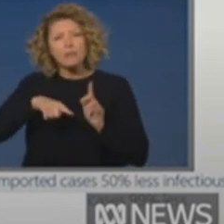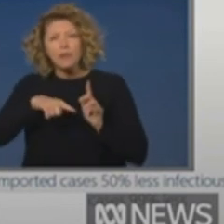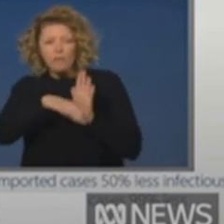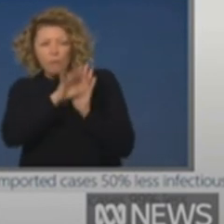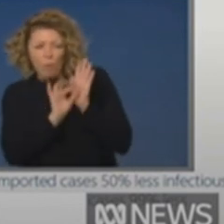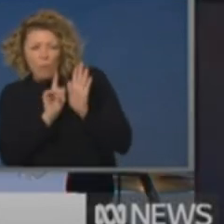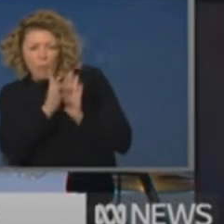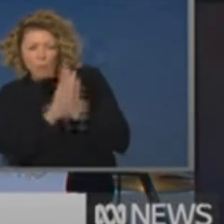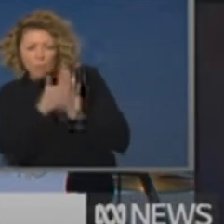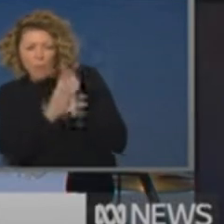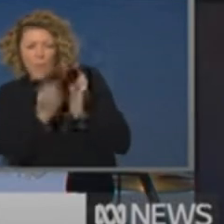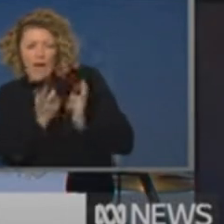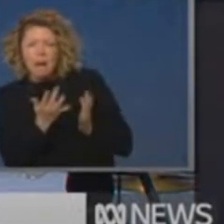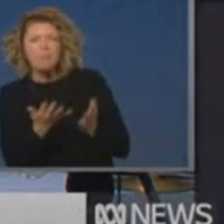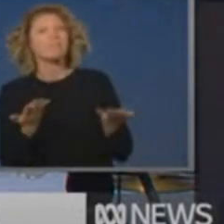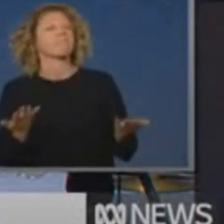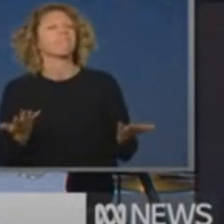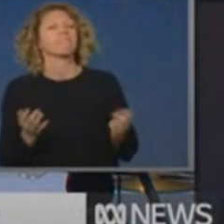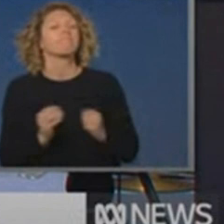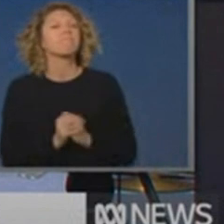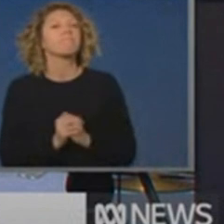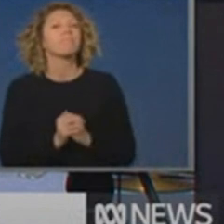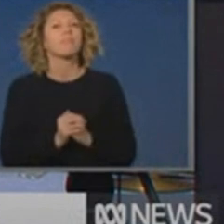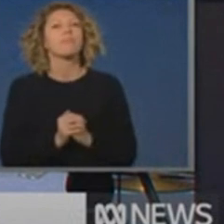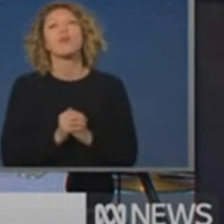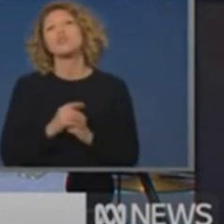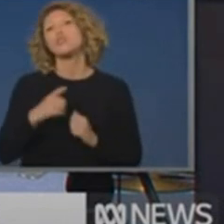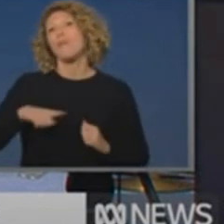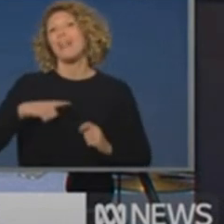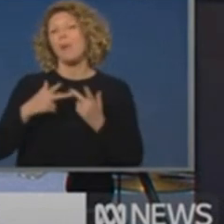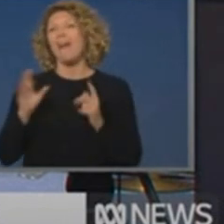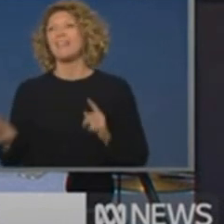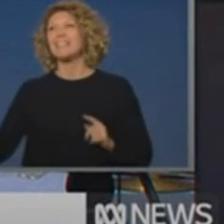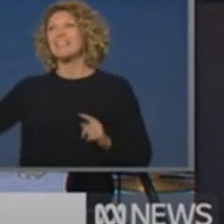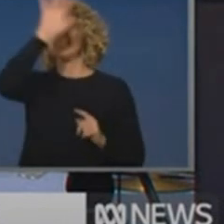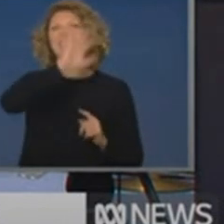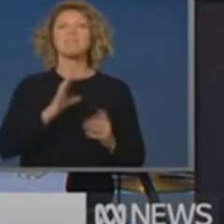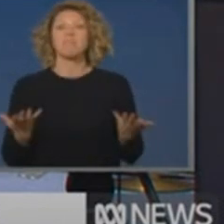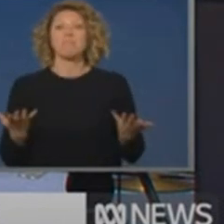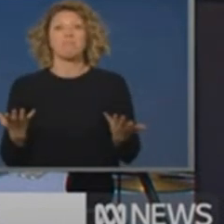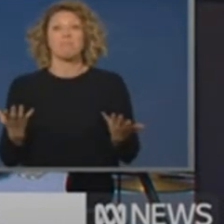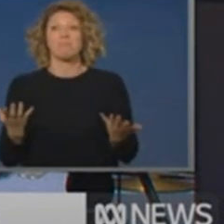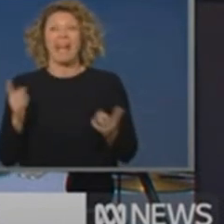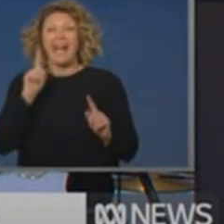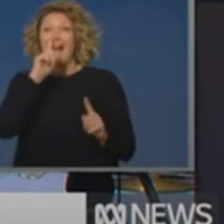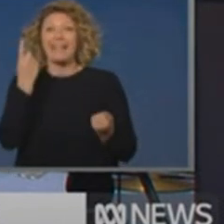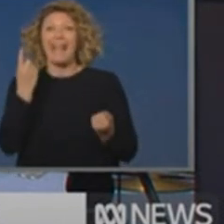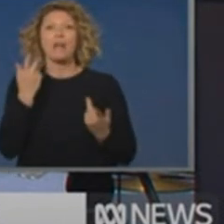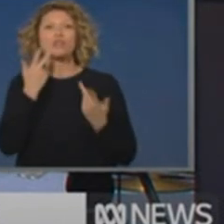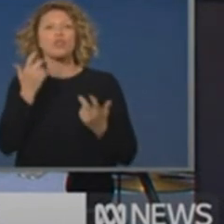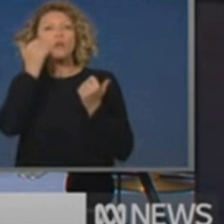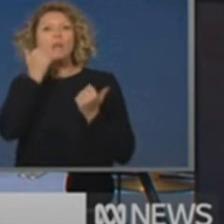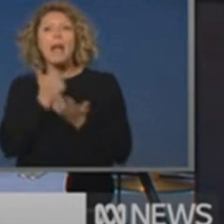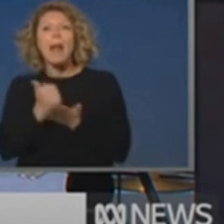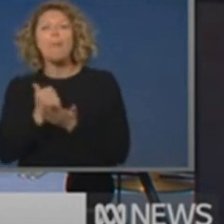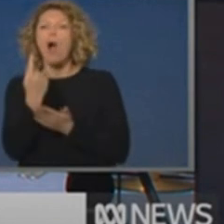number. Those error margins are so broad in the other jurisdictions that the modellers aren't comfortable with producing them. Only